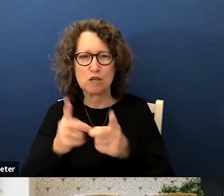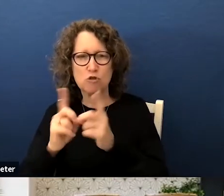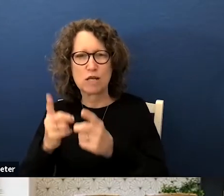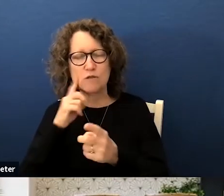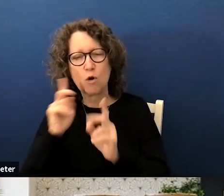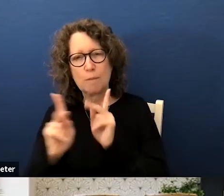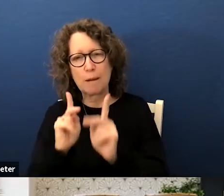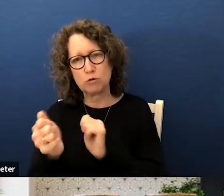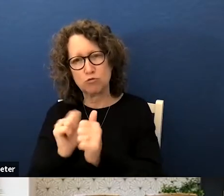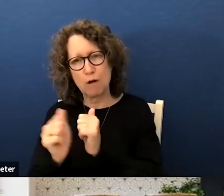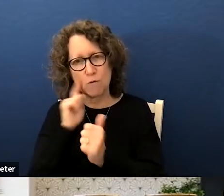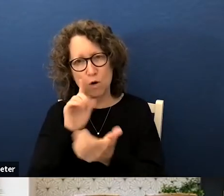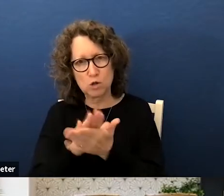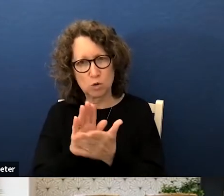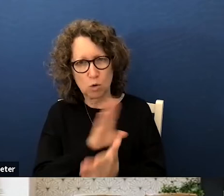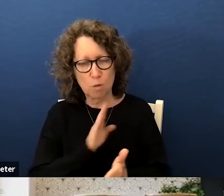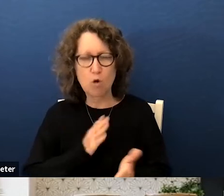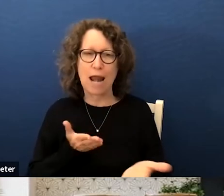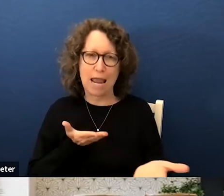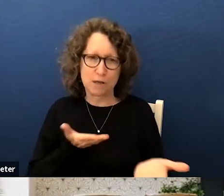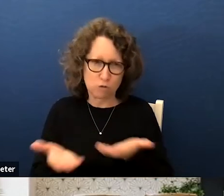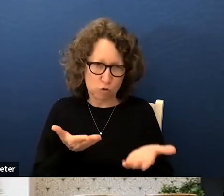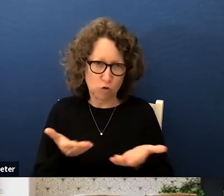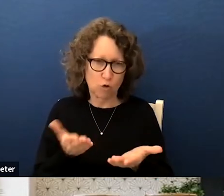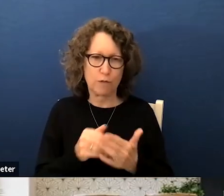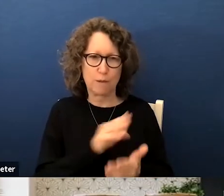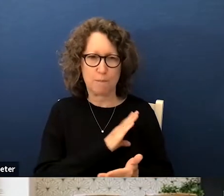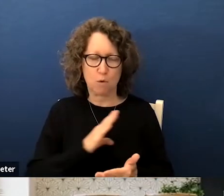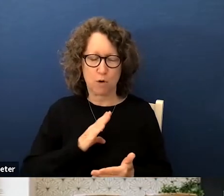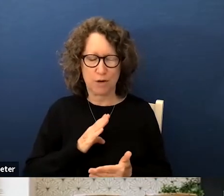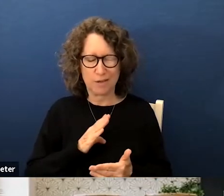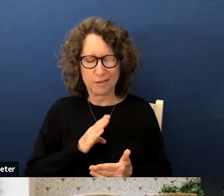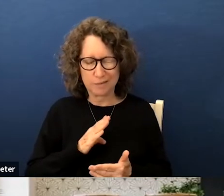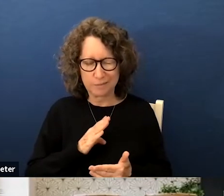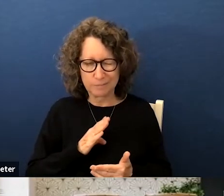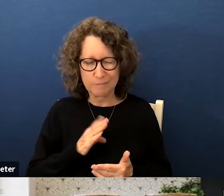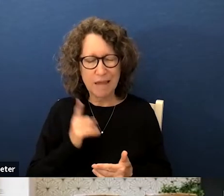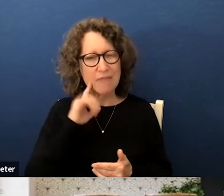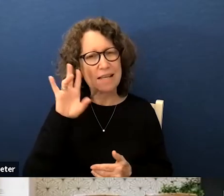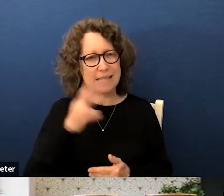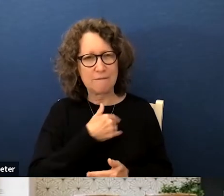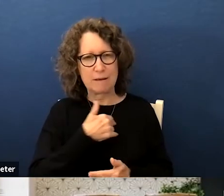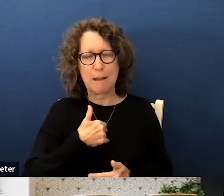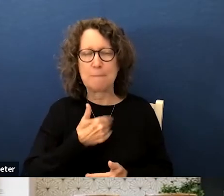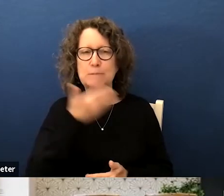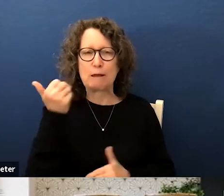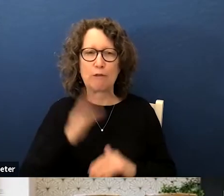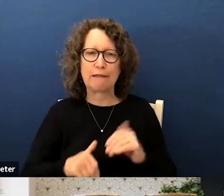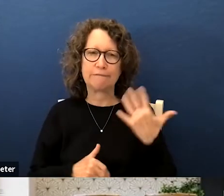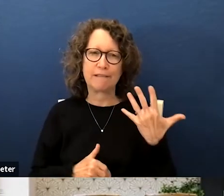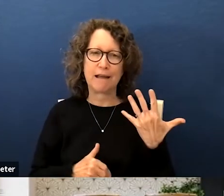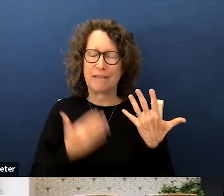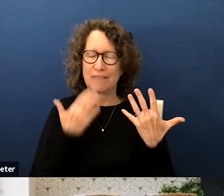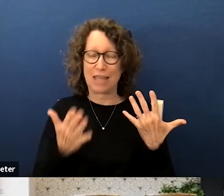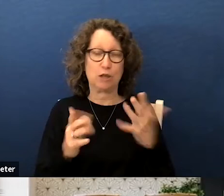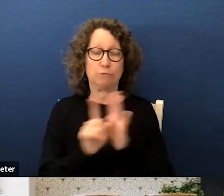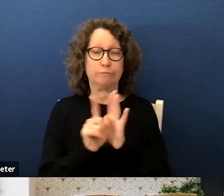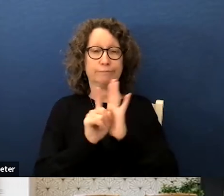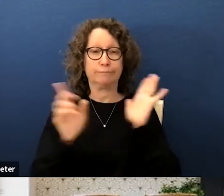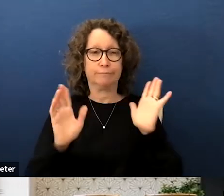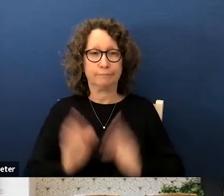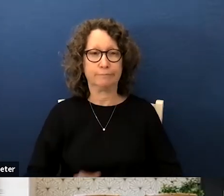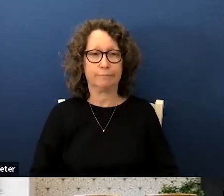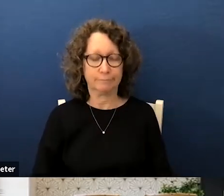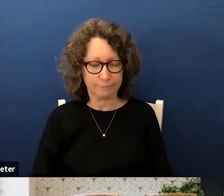to run for the school board and to serve on the school board um i think seven members will be more effective than five thank you for your time